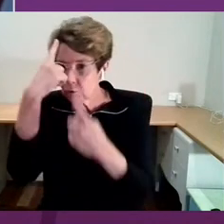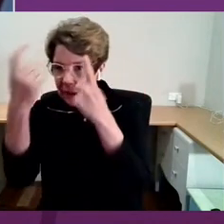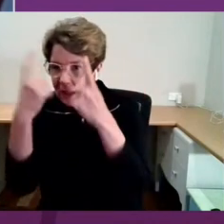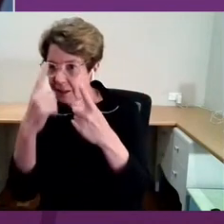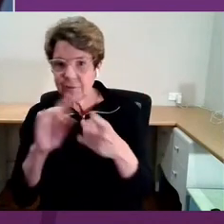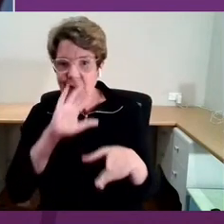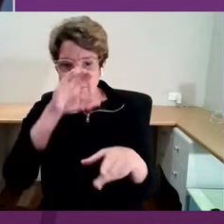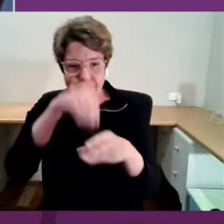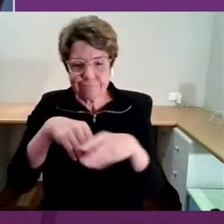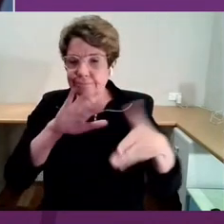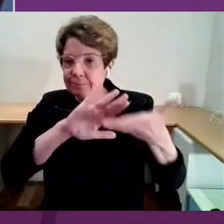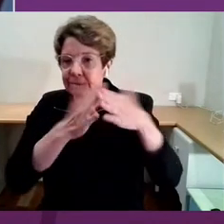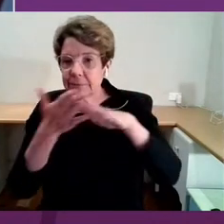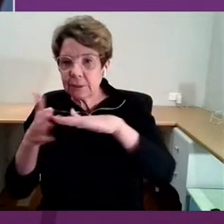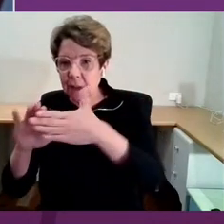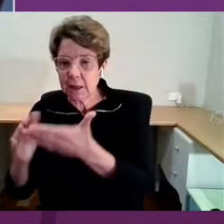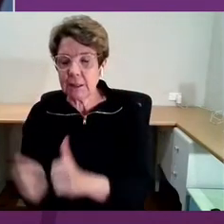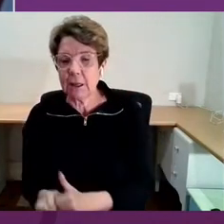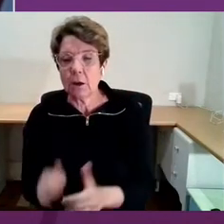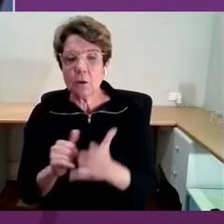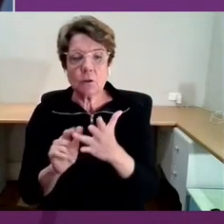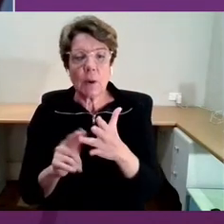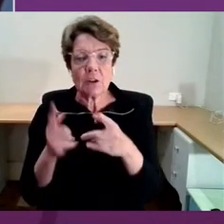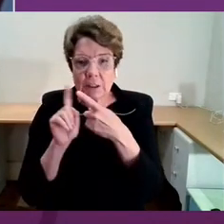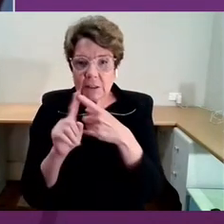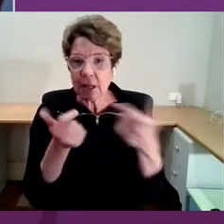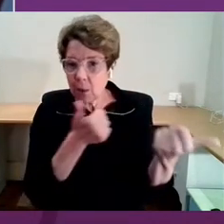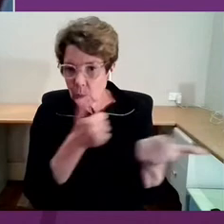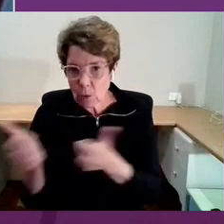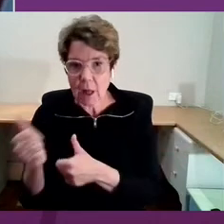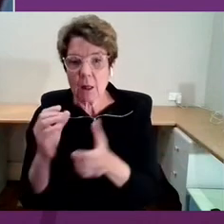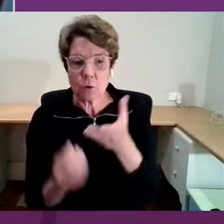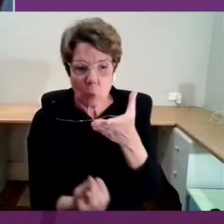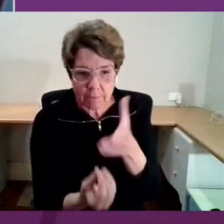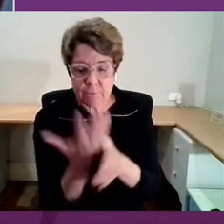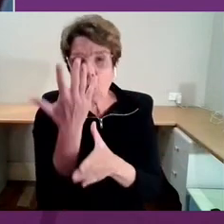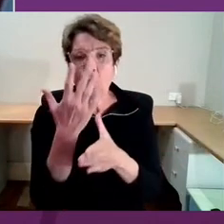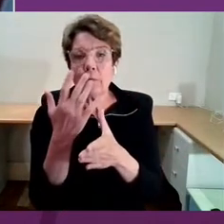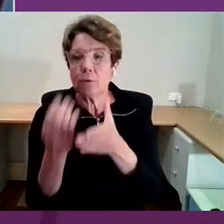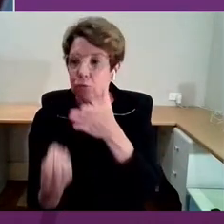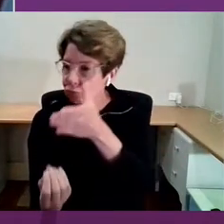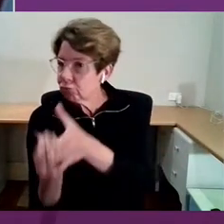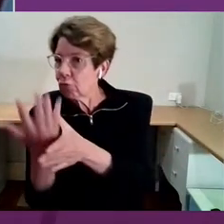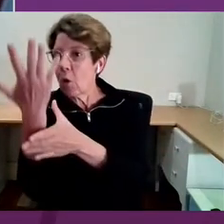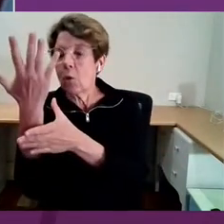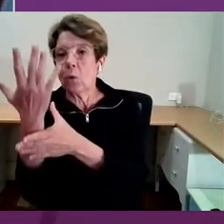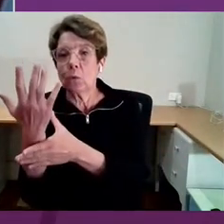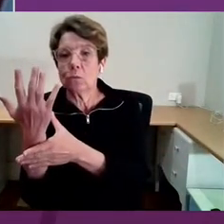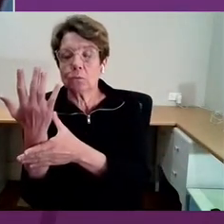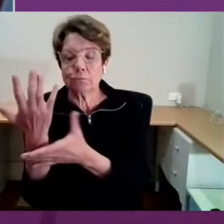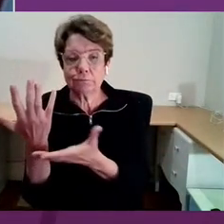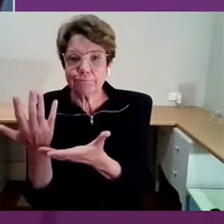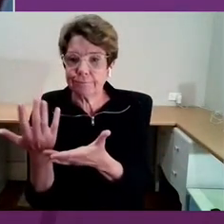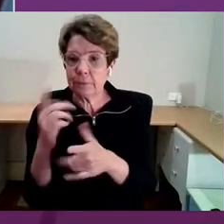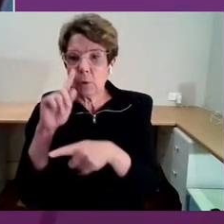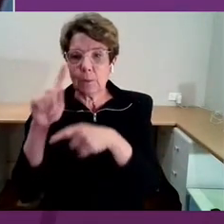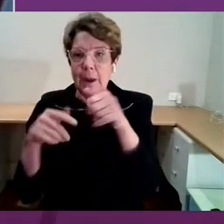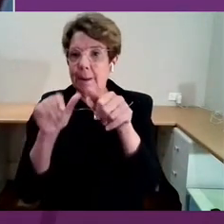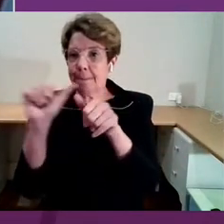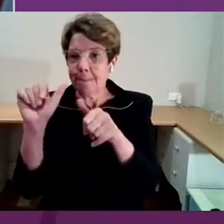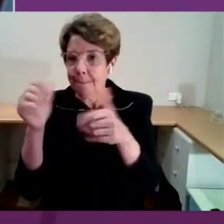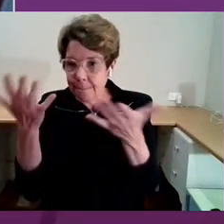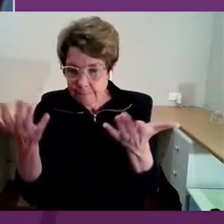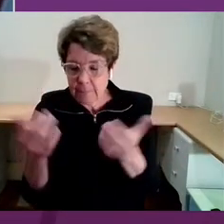So to stay well, to evolve, to grow, to flourish, we need to not only